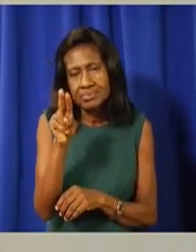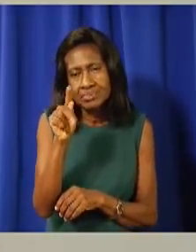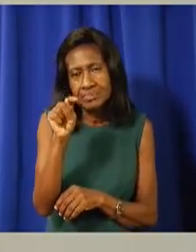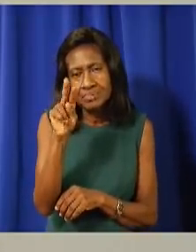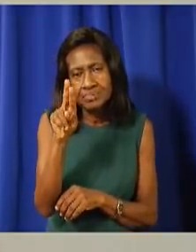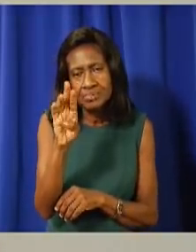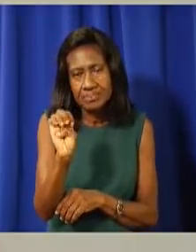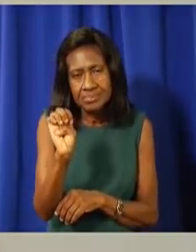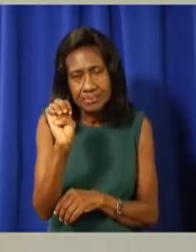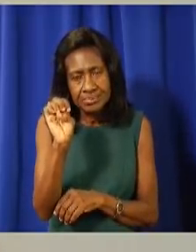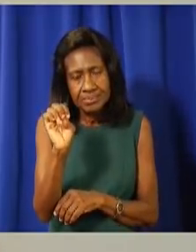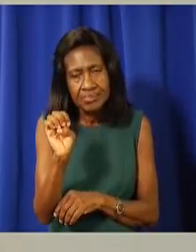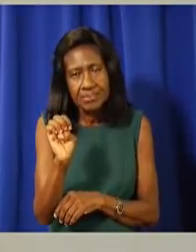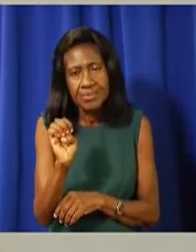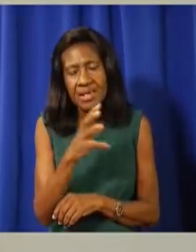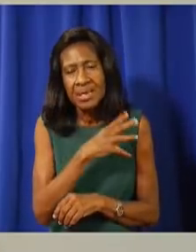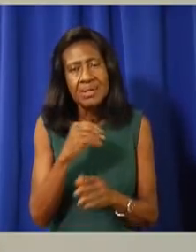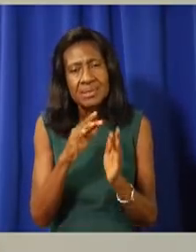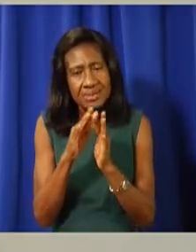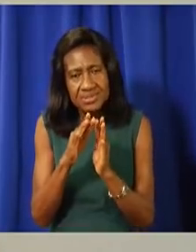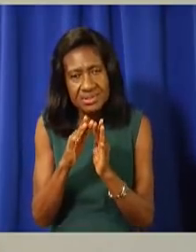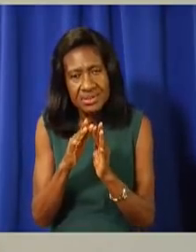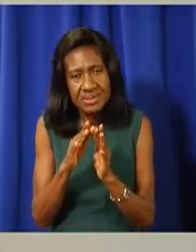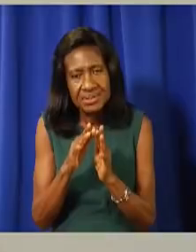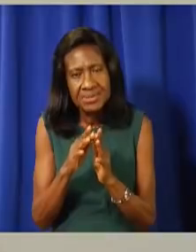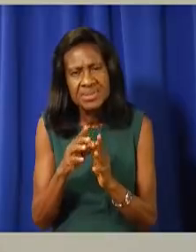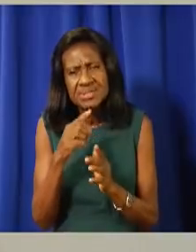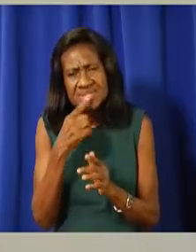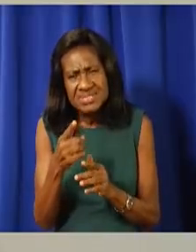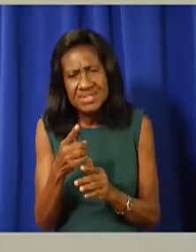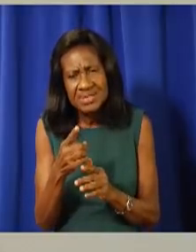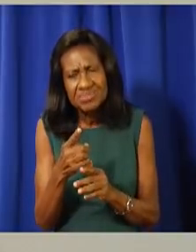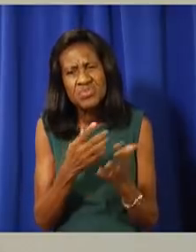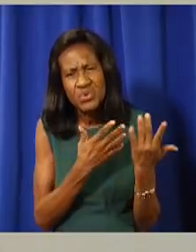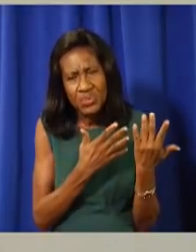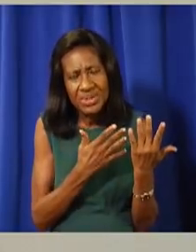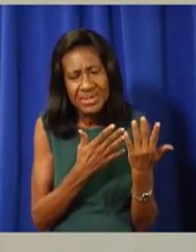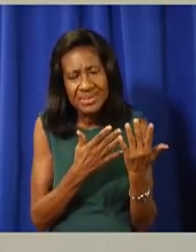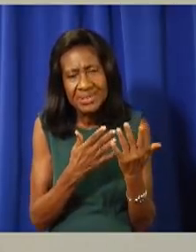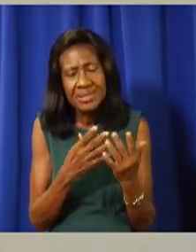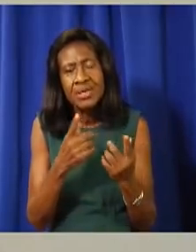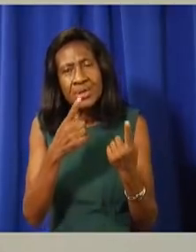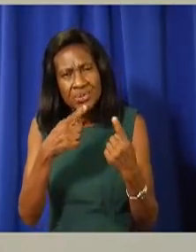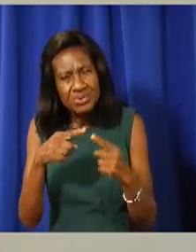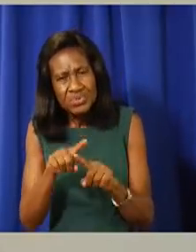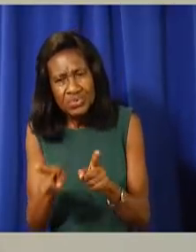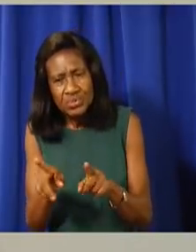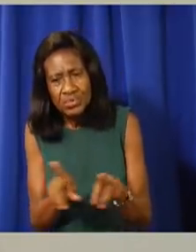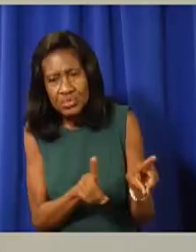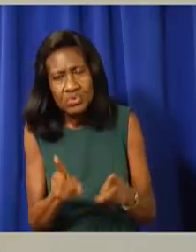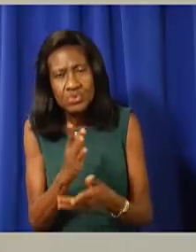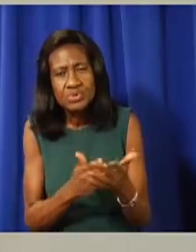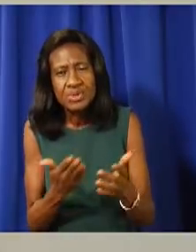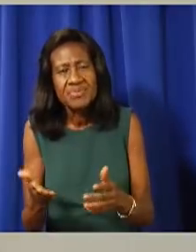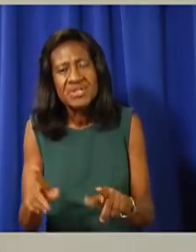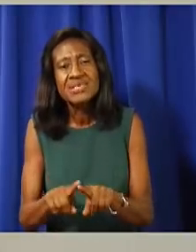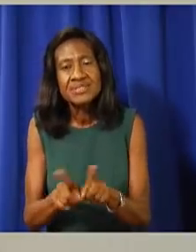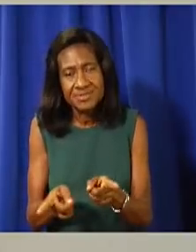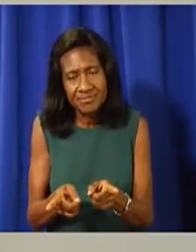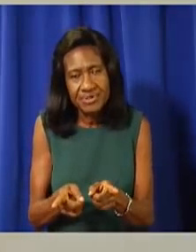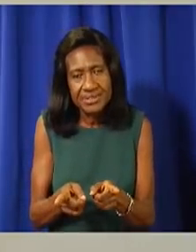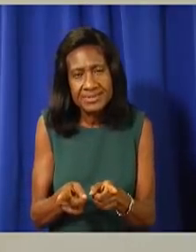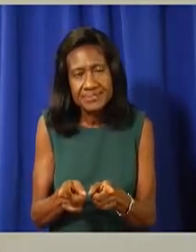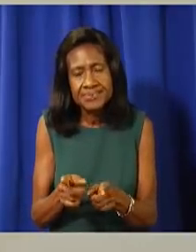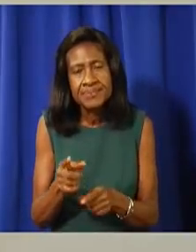to follow proven scientific evidence and data that is available to each and every one of us. And we are